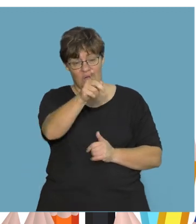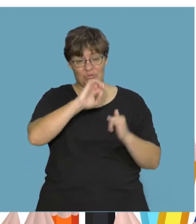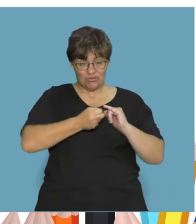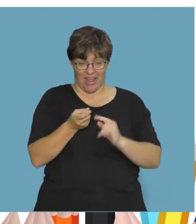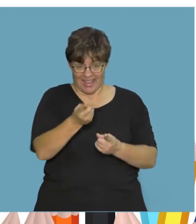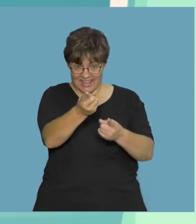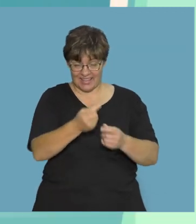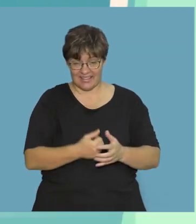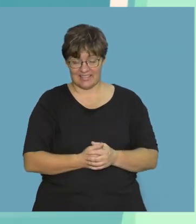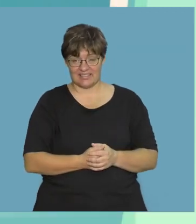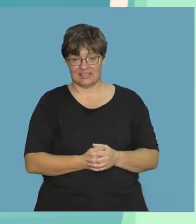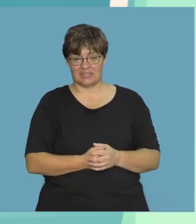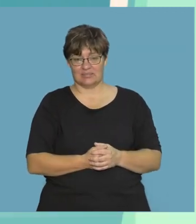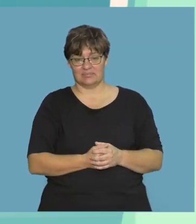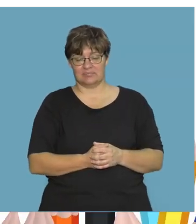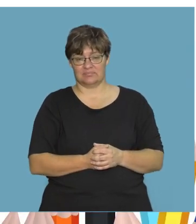Now you try.